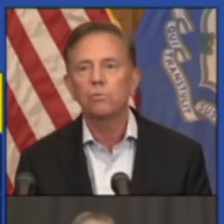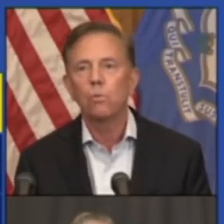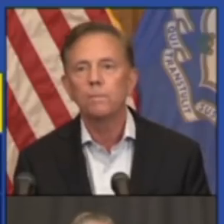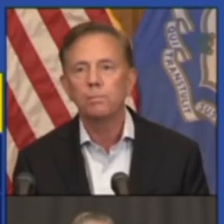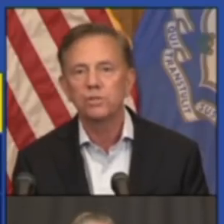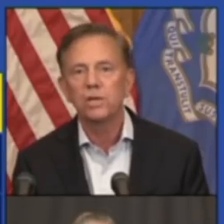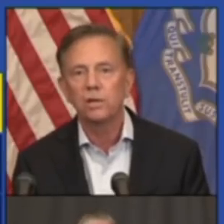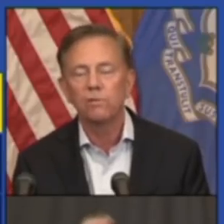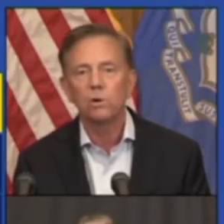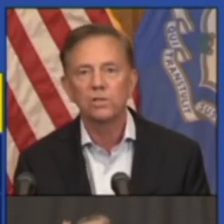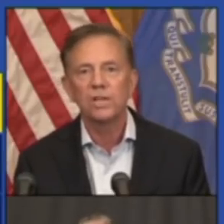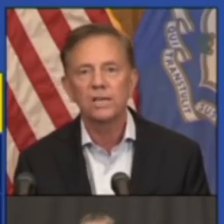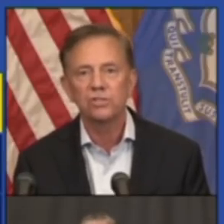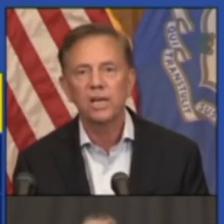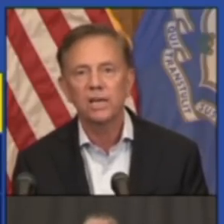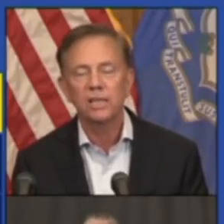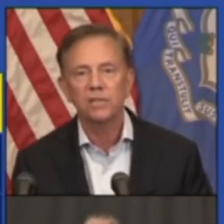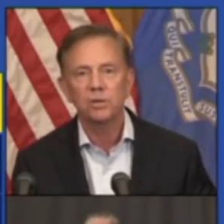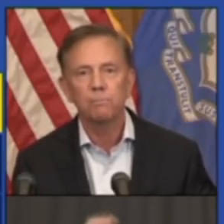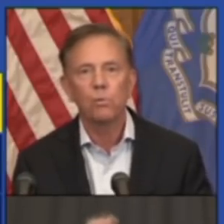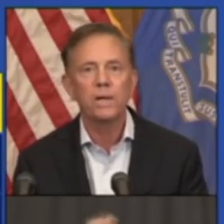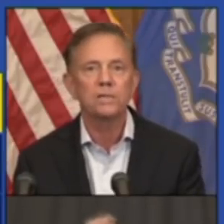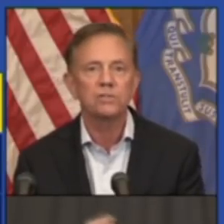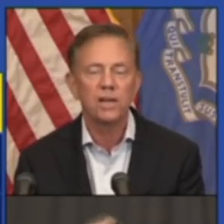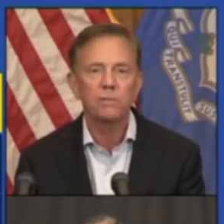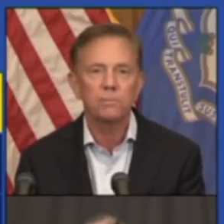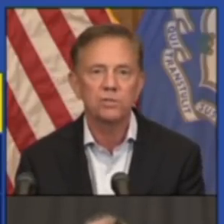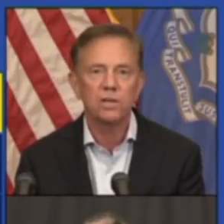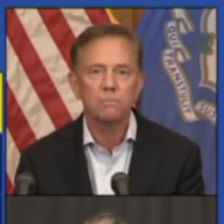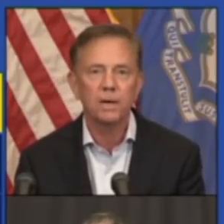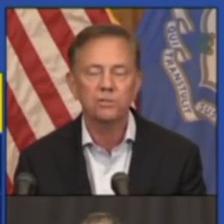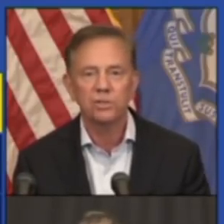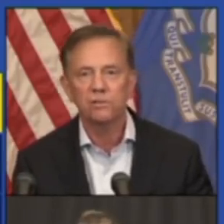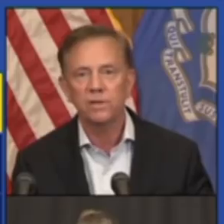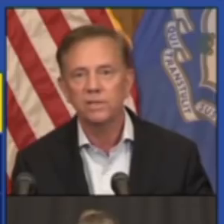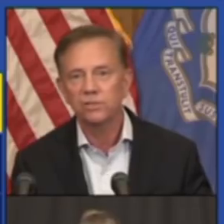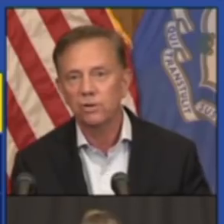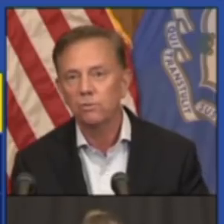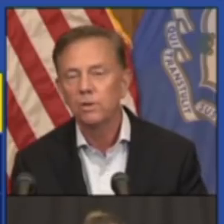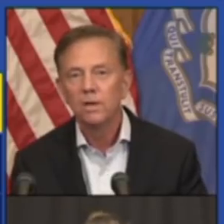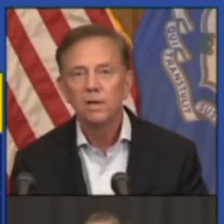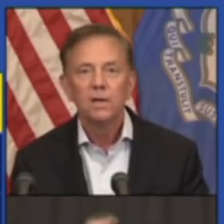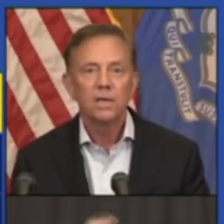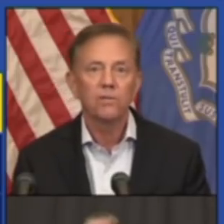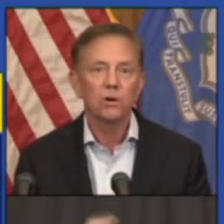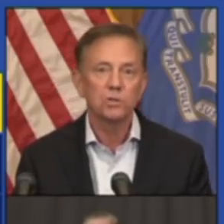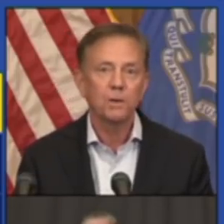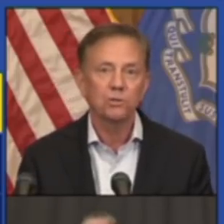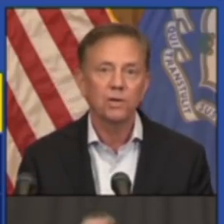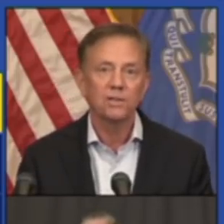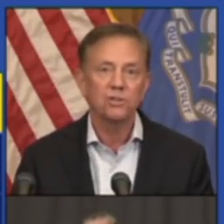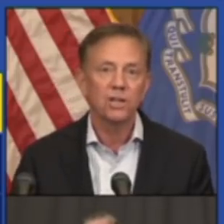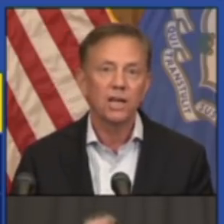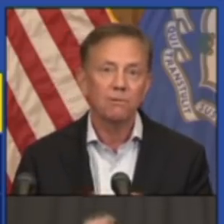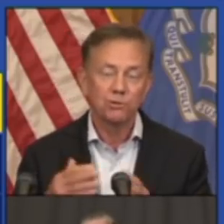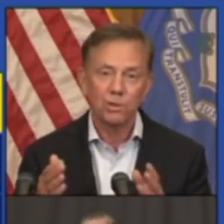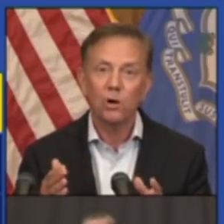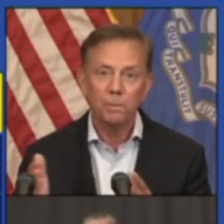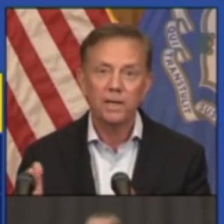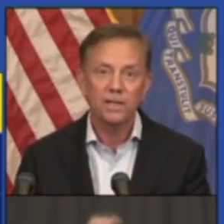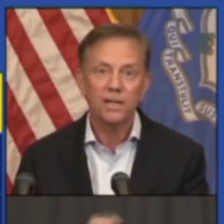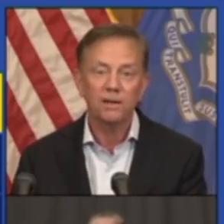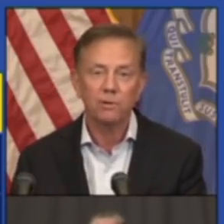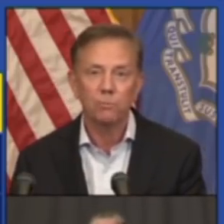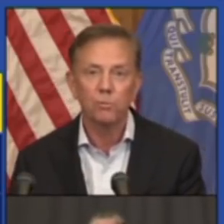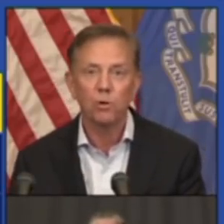less than 1% of all the tests taken. That's a 0.7% positivity. So, given our special guest today, I was really